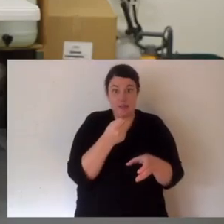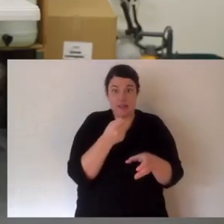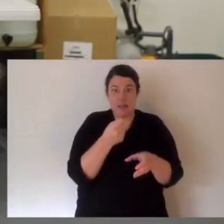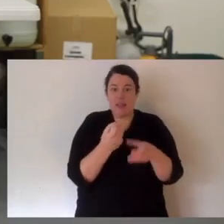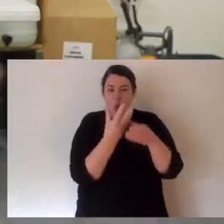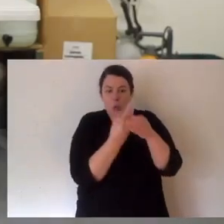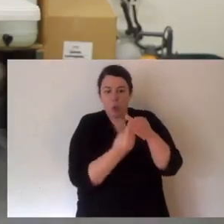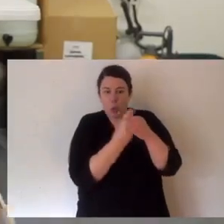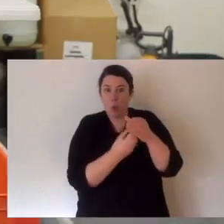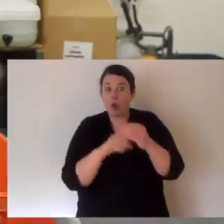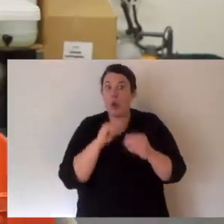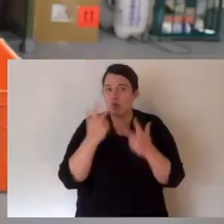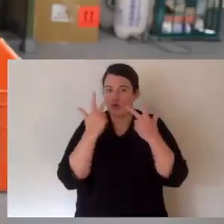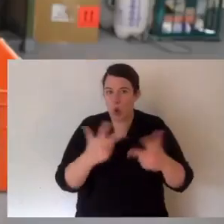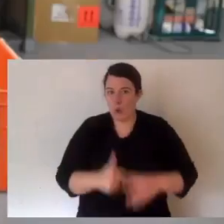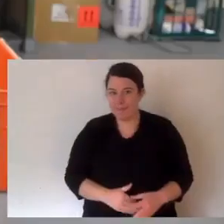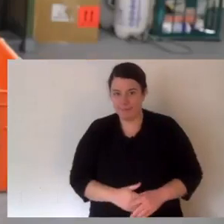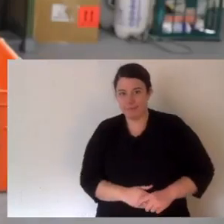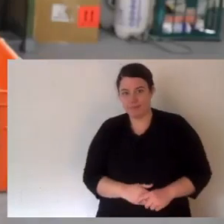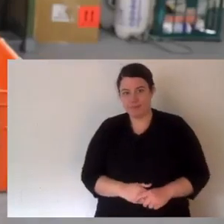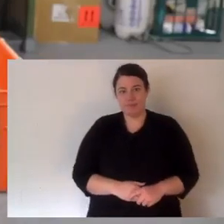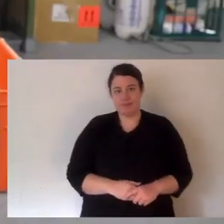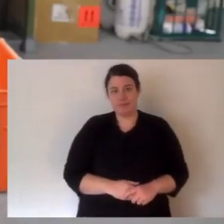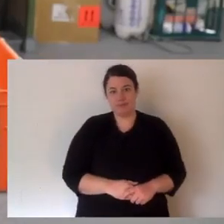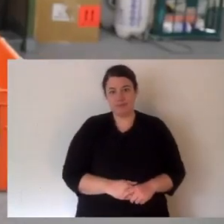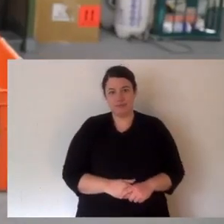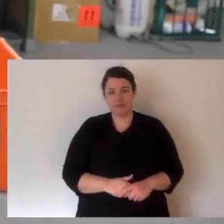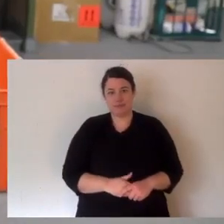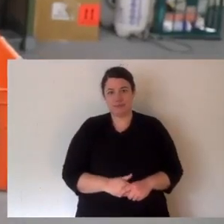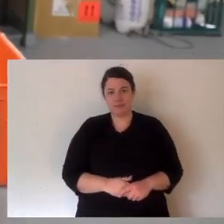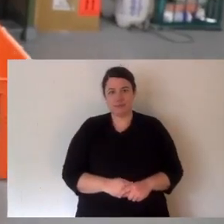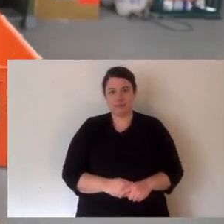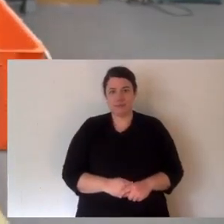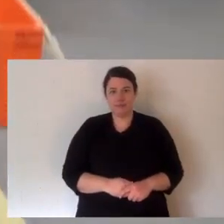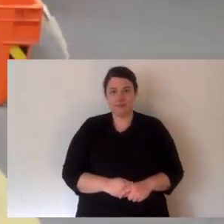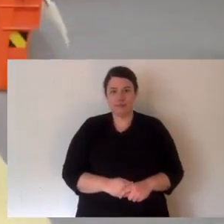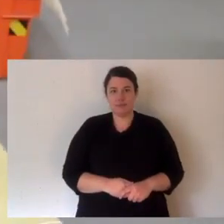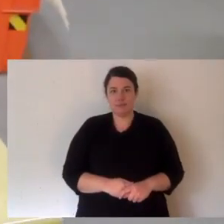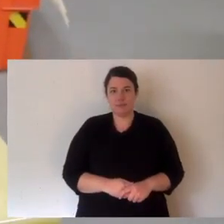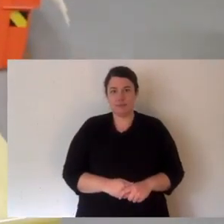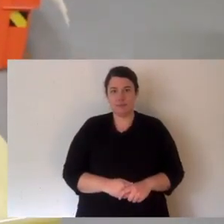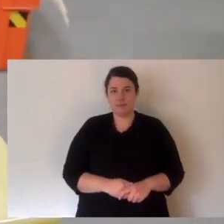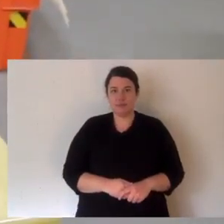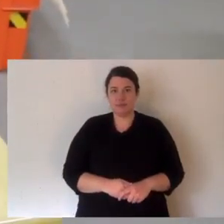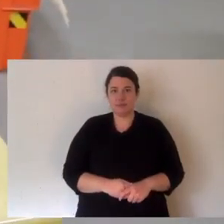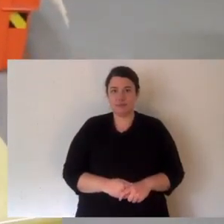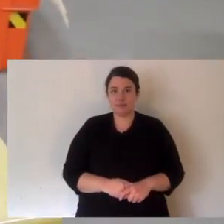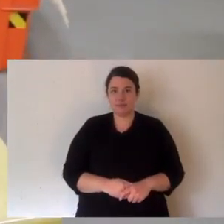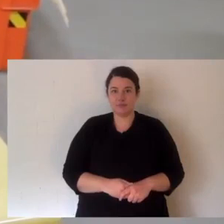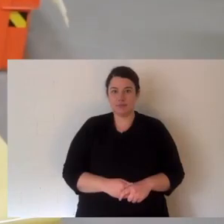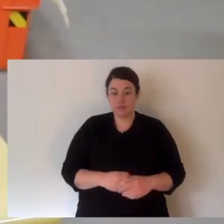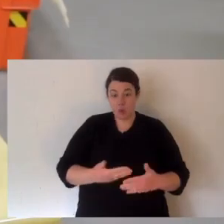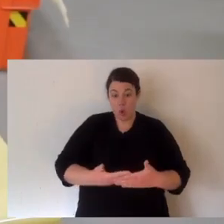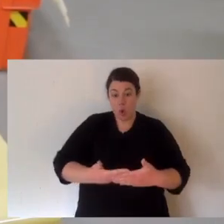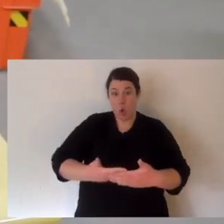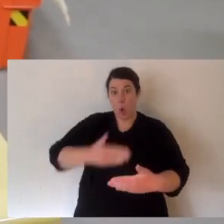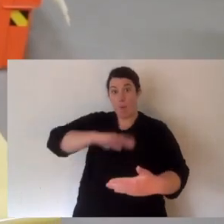Okay, out comes the snake. You need to put it down on here. And I use this. It's like a potato masher. And there's